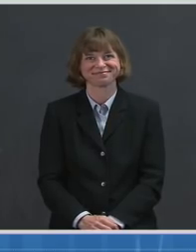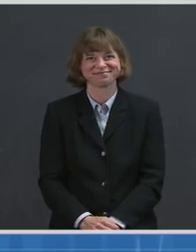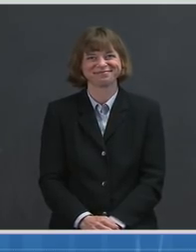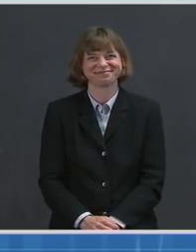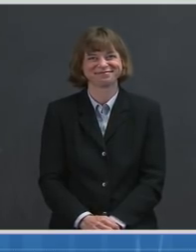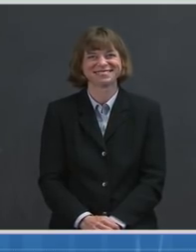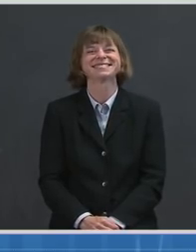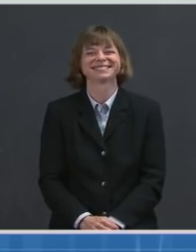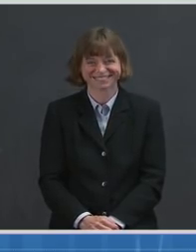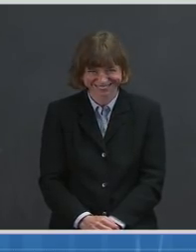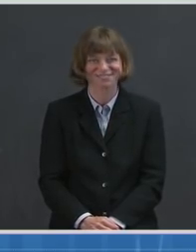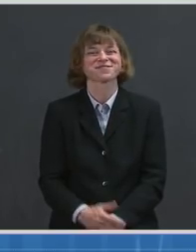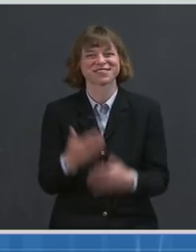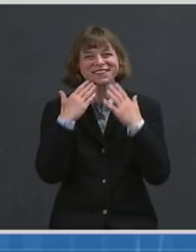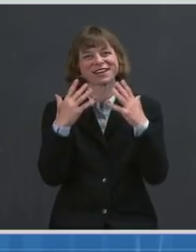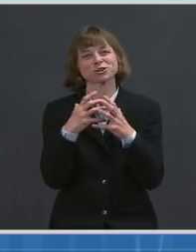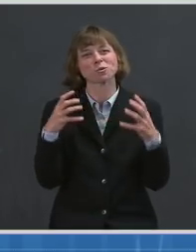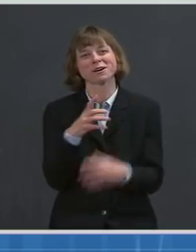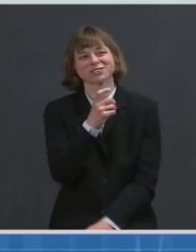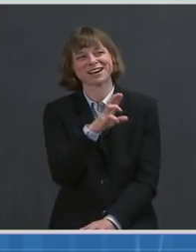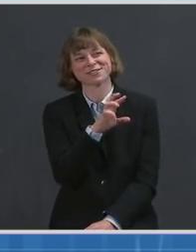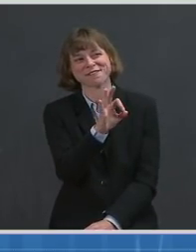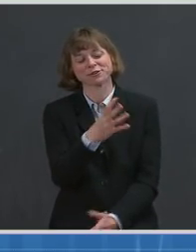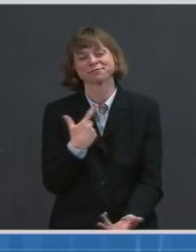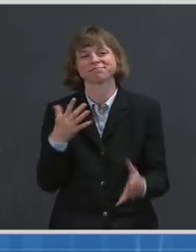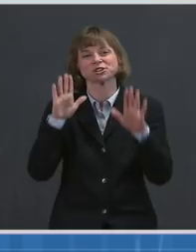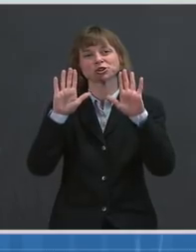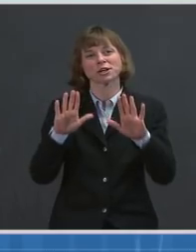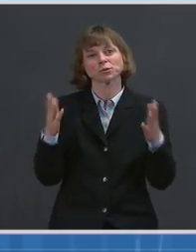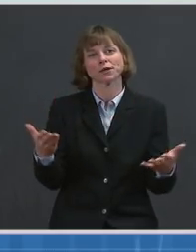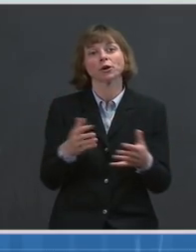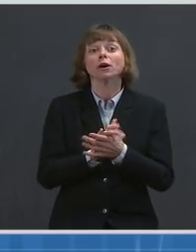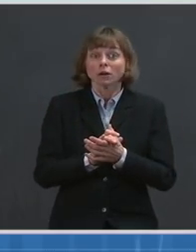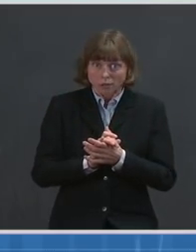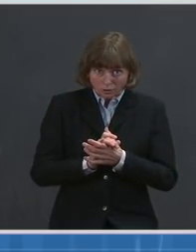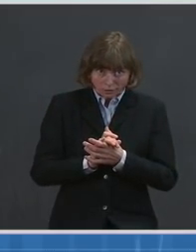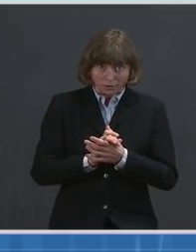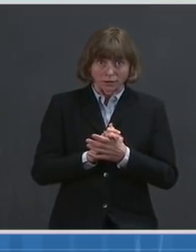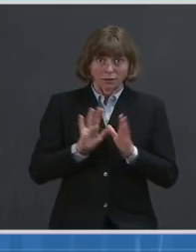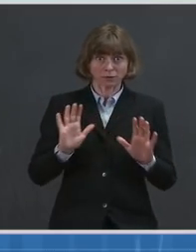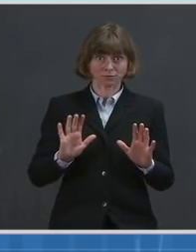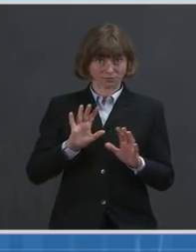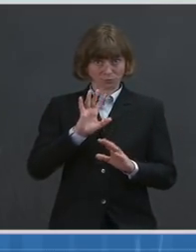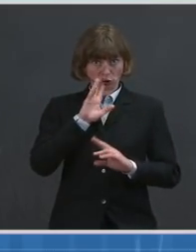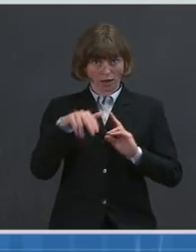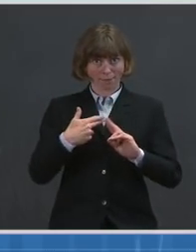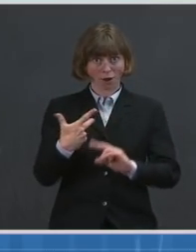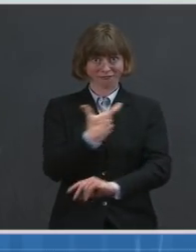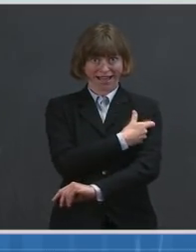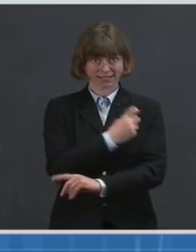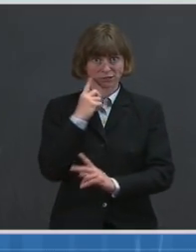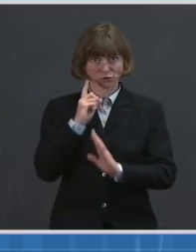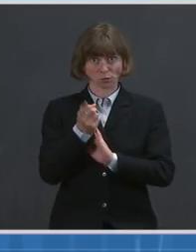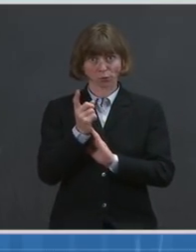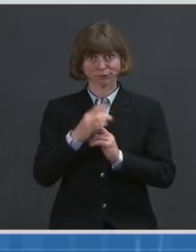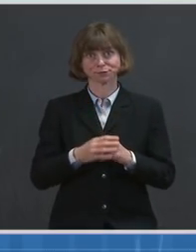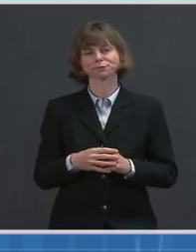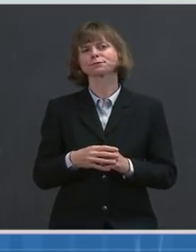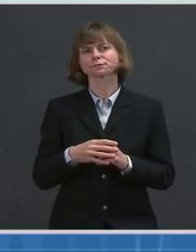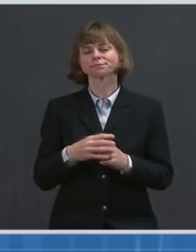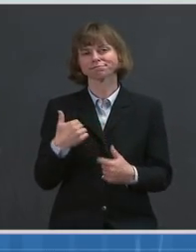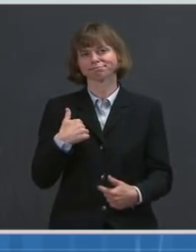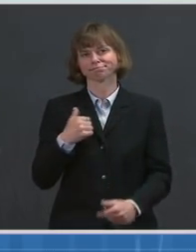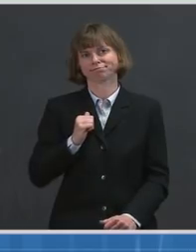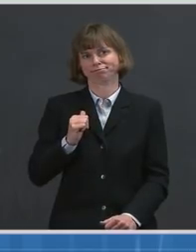Dr. Thank you so much, Dr. Fauci. It's great to be here. I'm just going to return us to vaccines for a moment. So, you know, as a doctor,